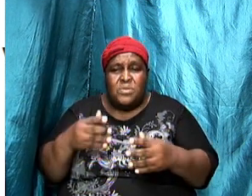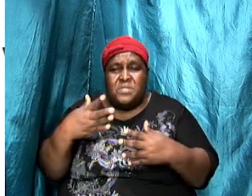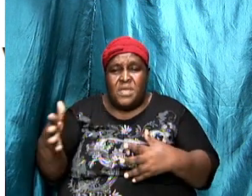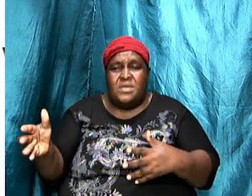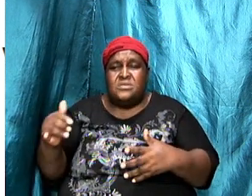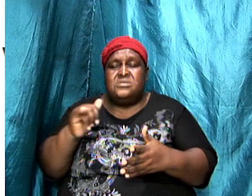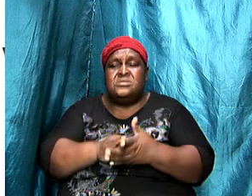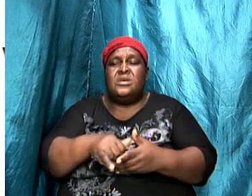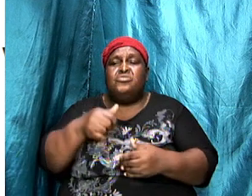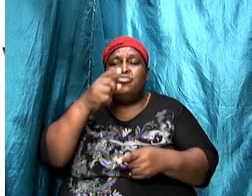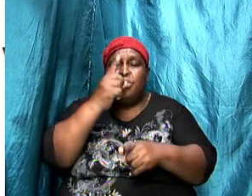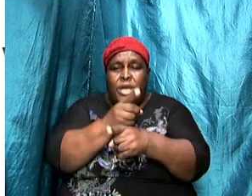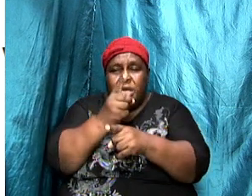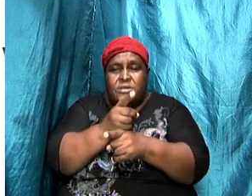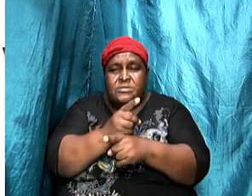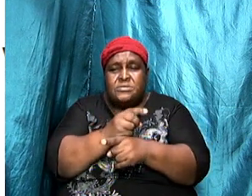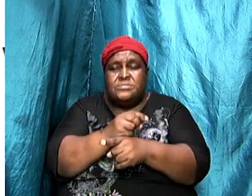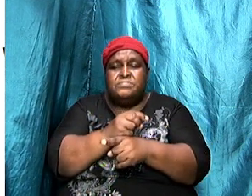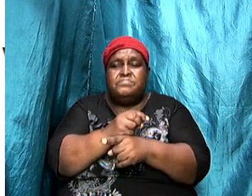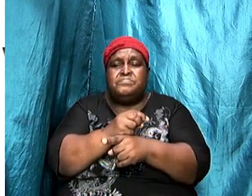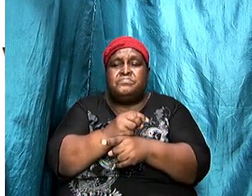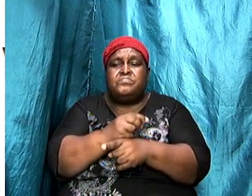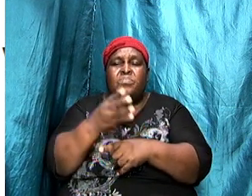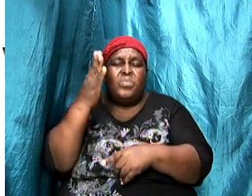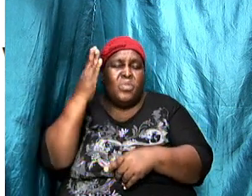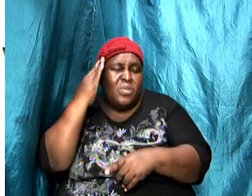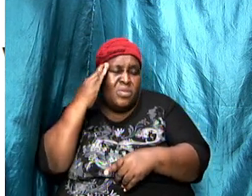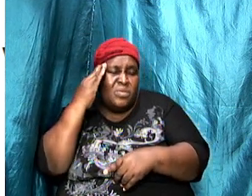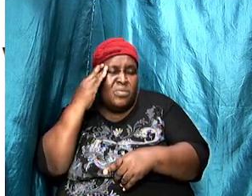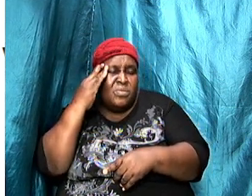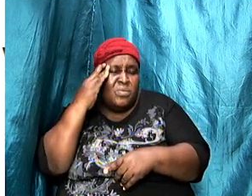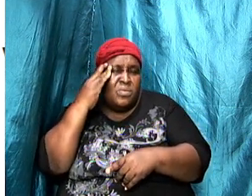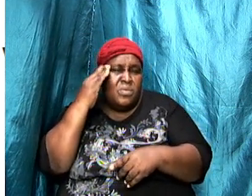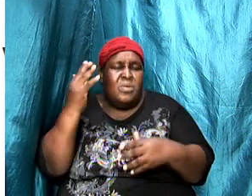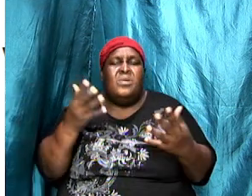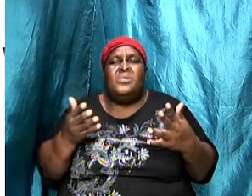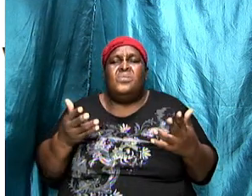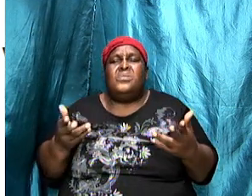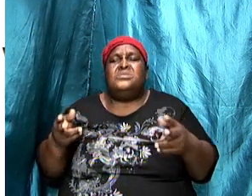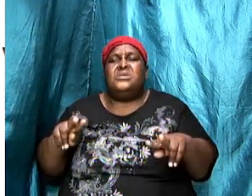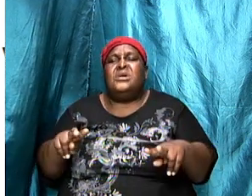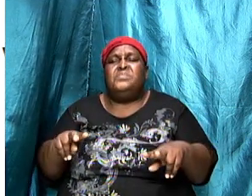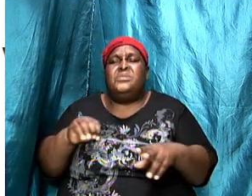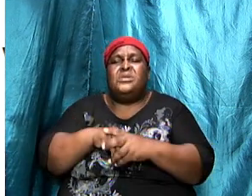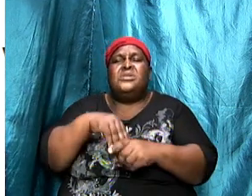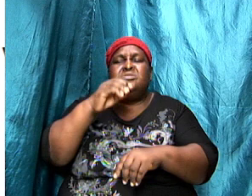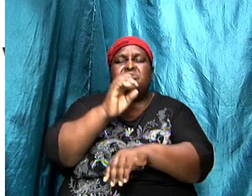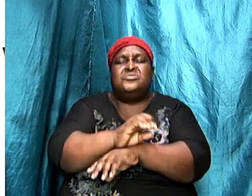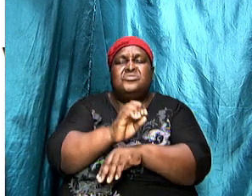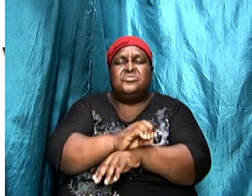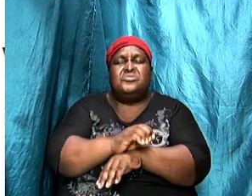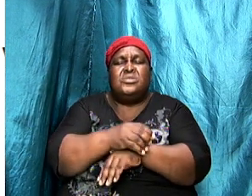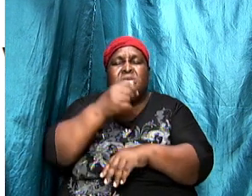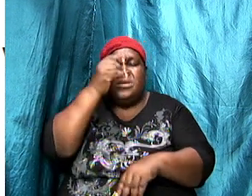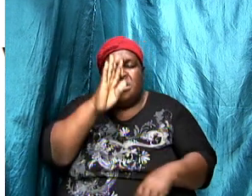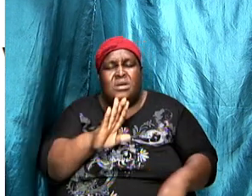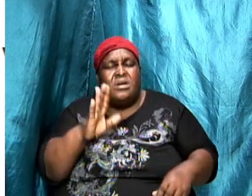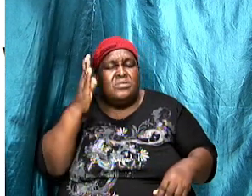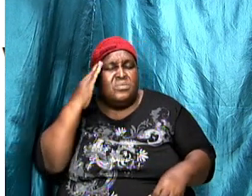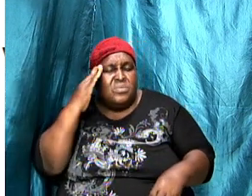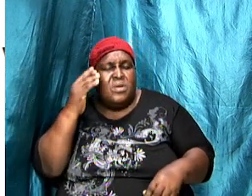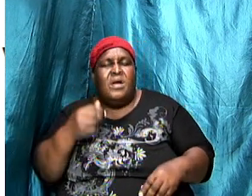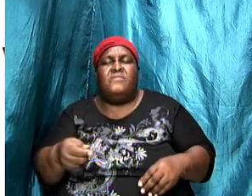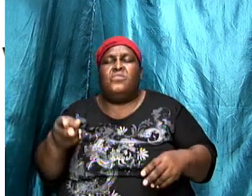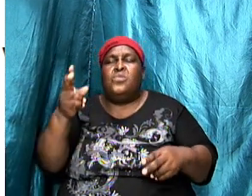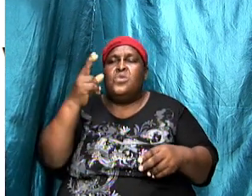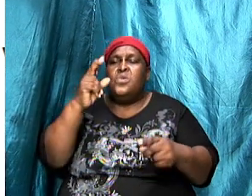what was in the Ephesian church he knew what was happening to them he had some words